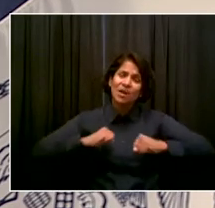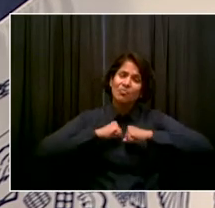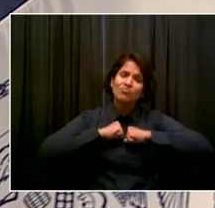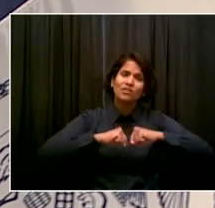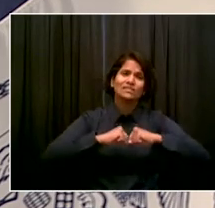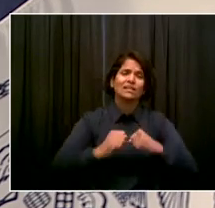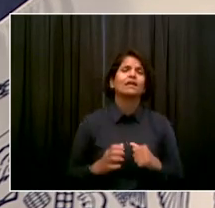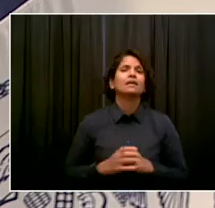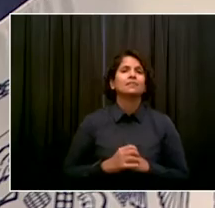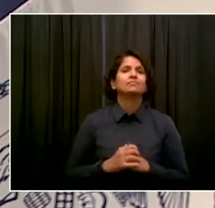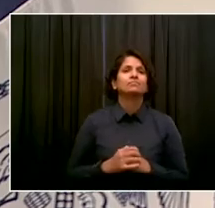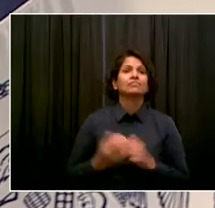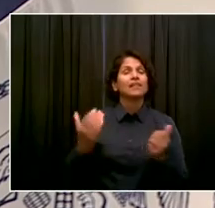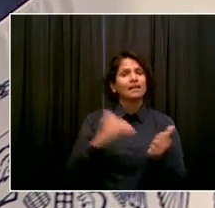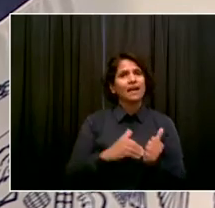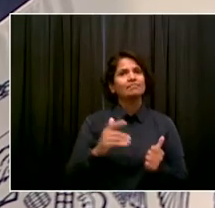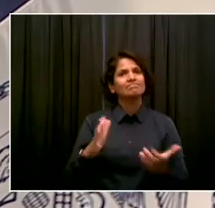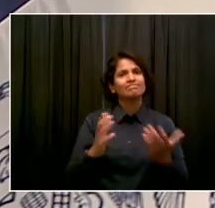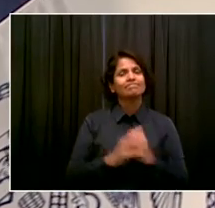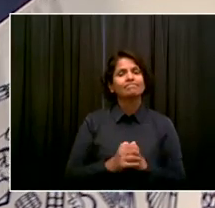go get vaccinated. Thank you, everyone.